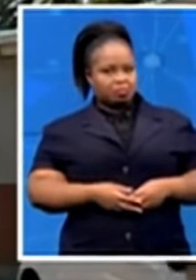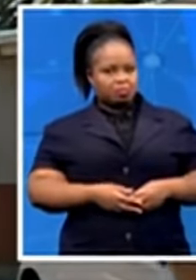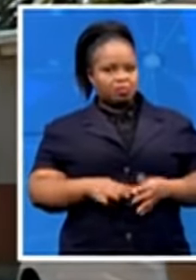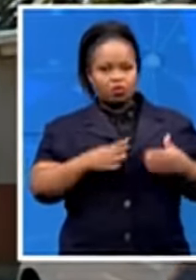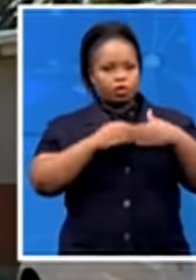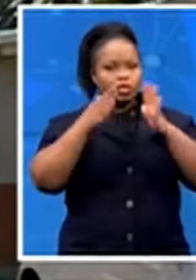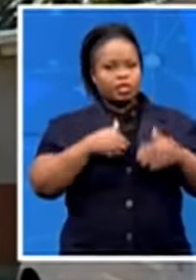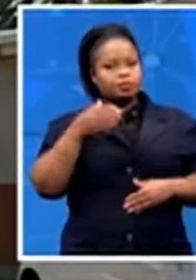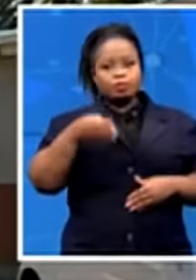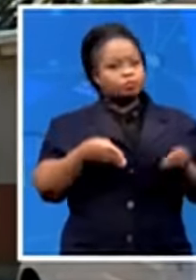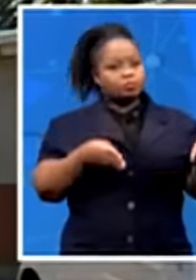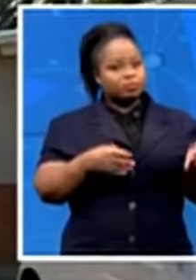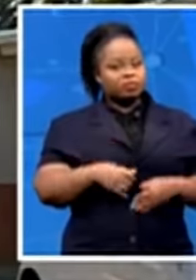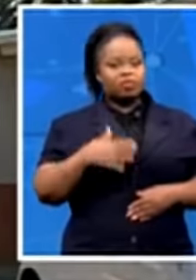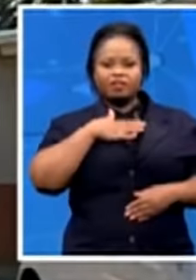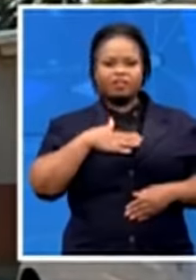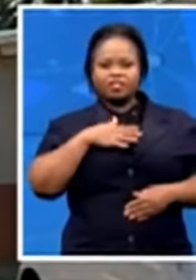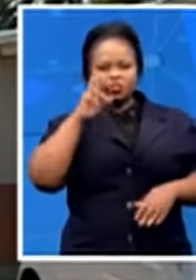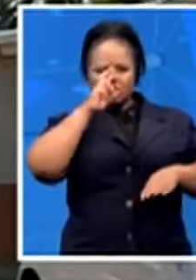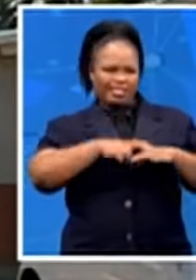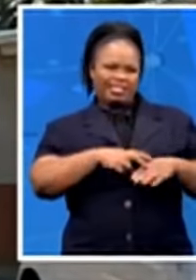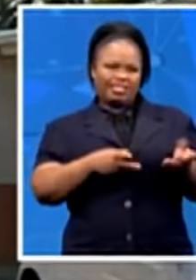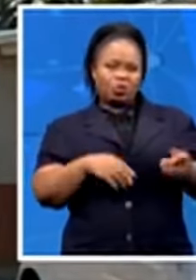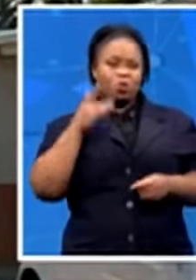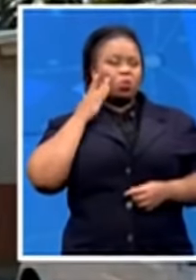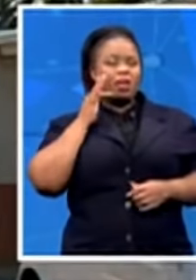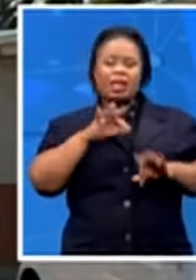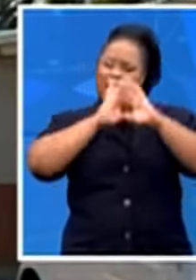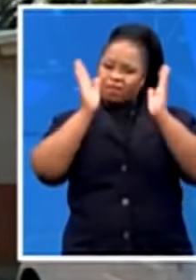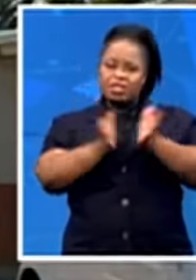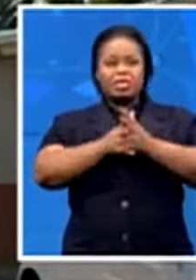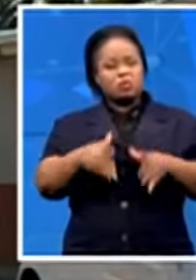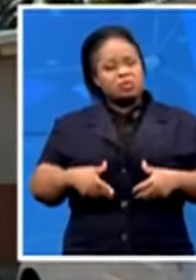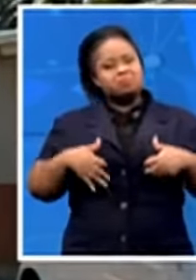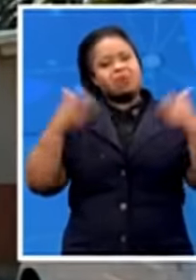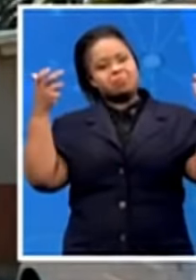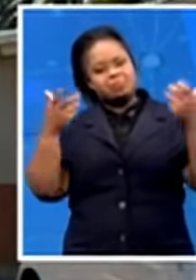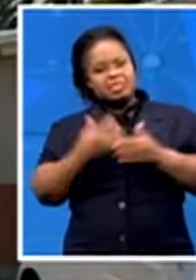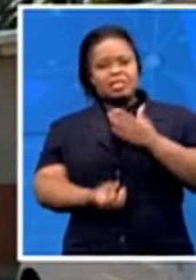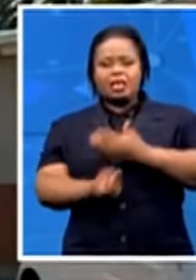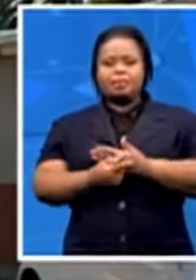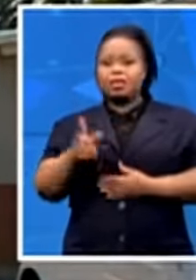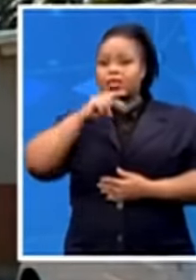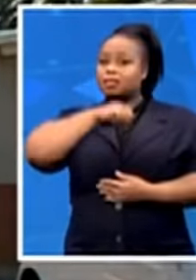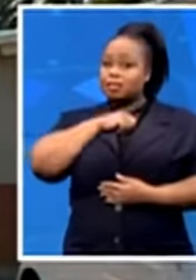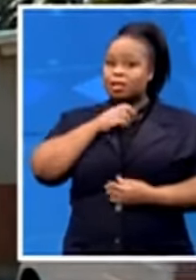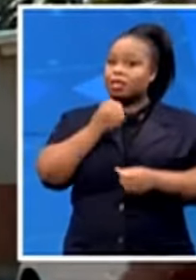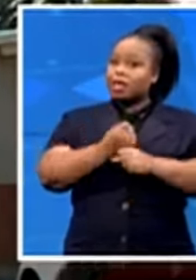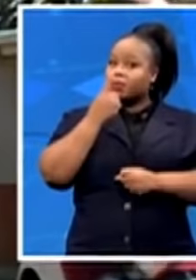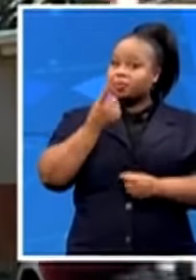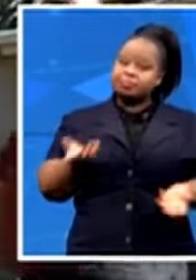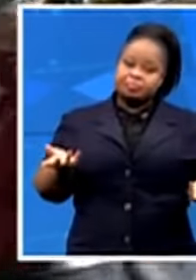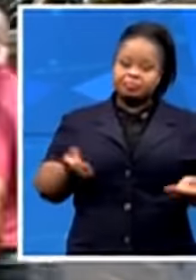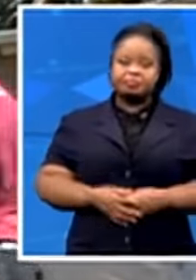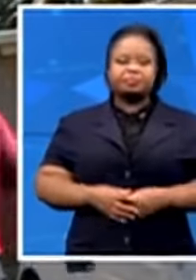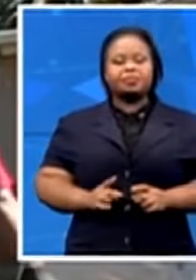the smoke was still below in over KZN or even in Houghton as well. But then it looks like